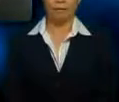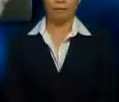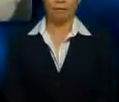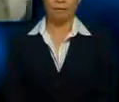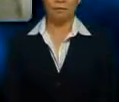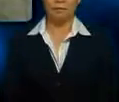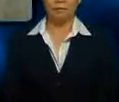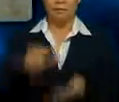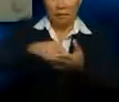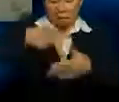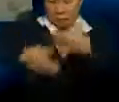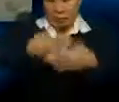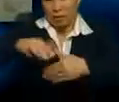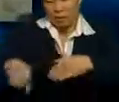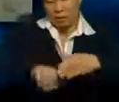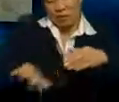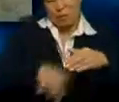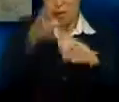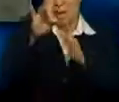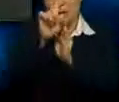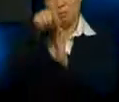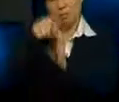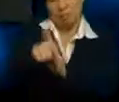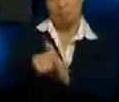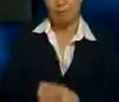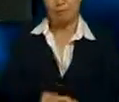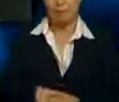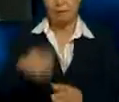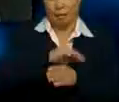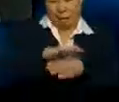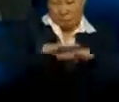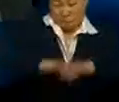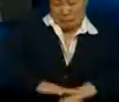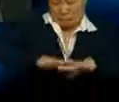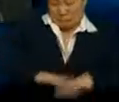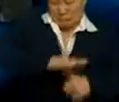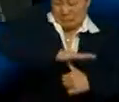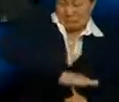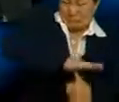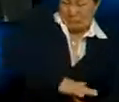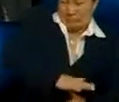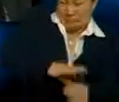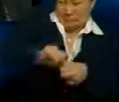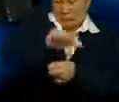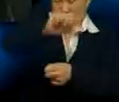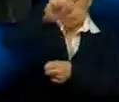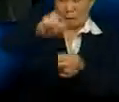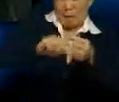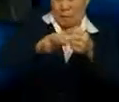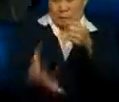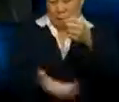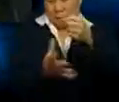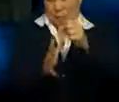This process takes approximately 18 minutes, and the pressure of the steam that the bunches will be exposed to is 42